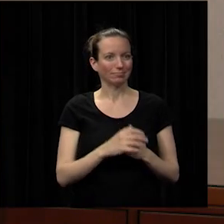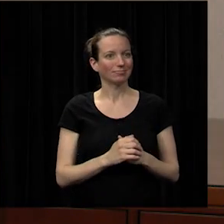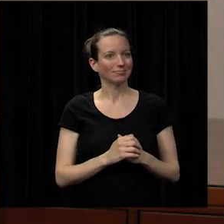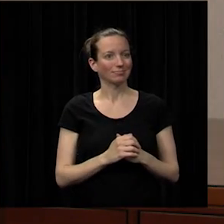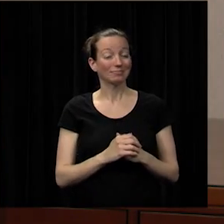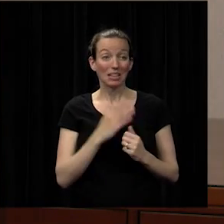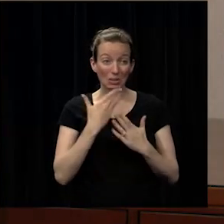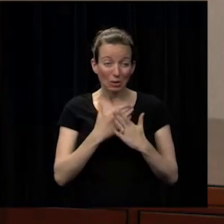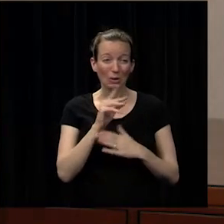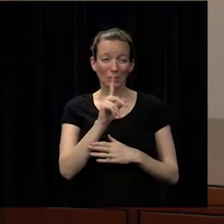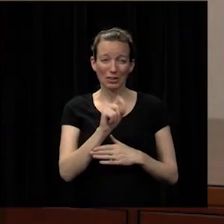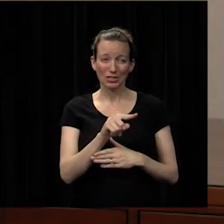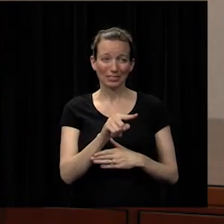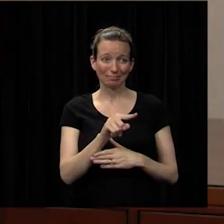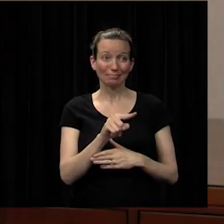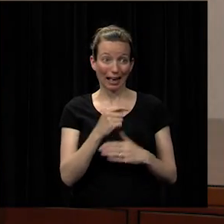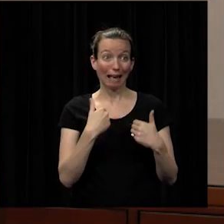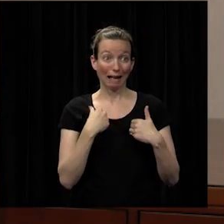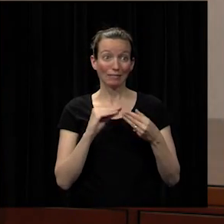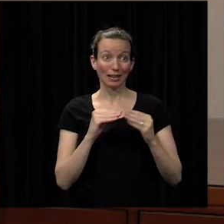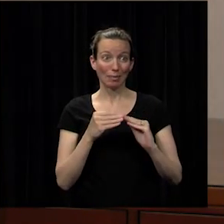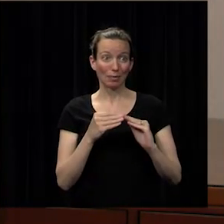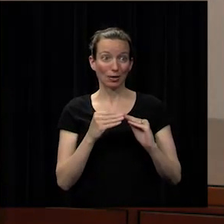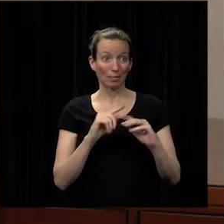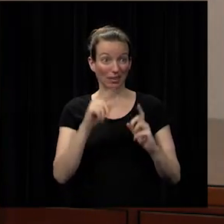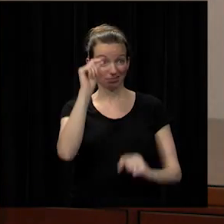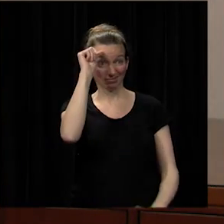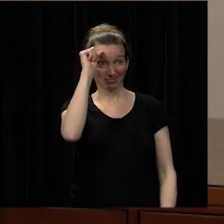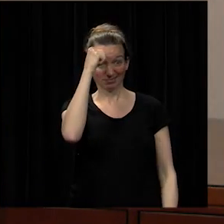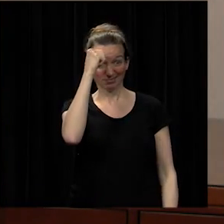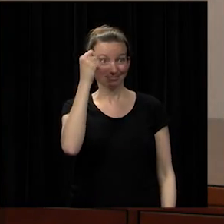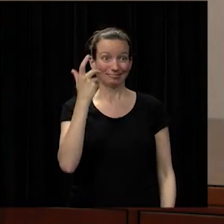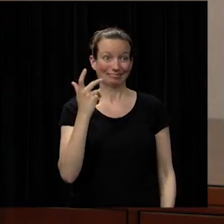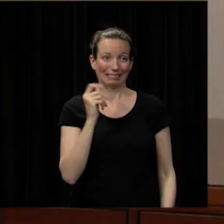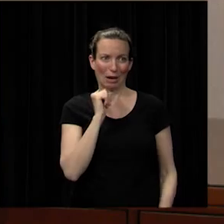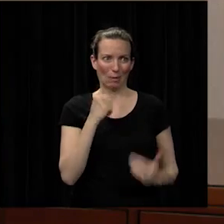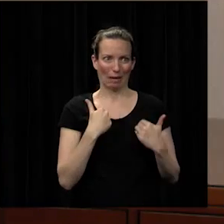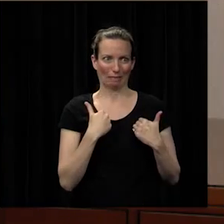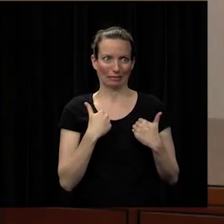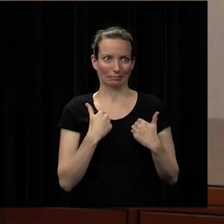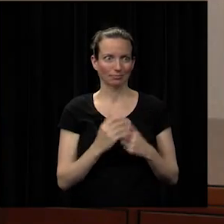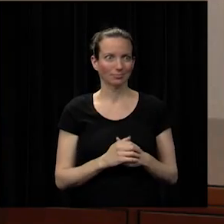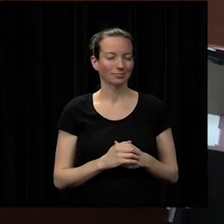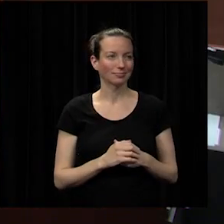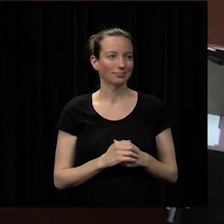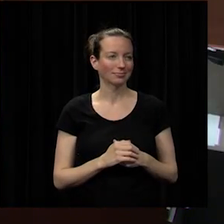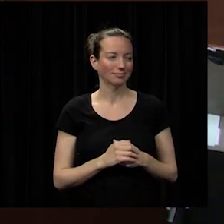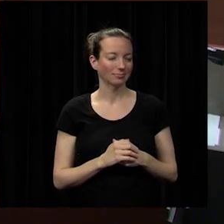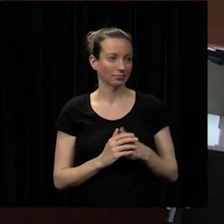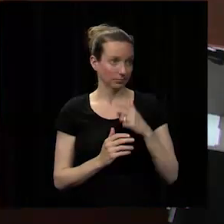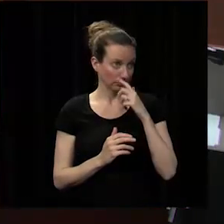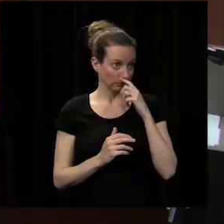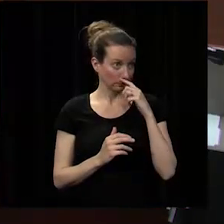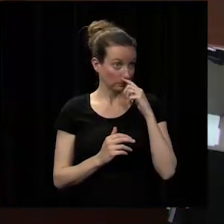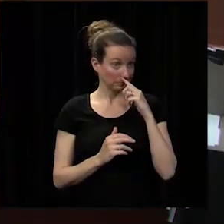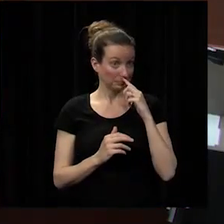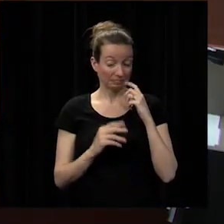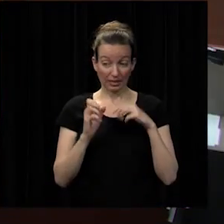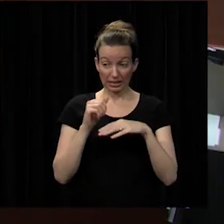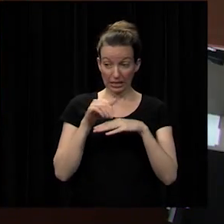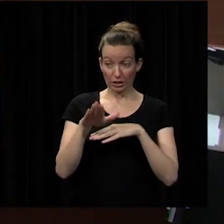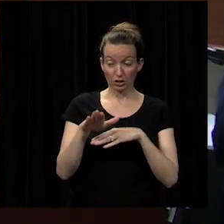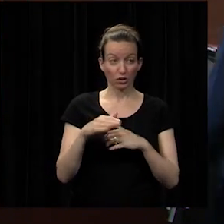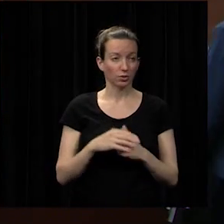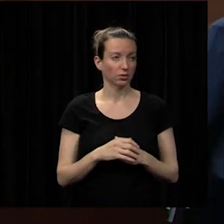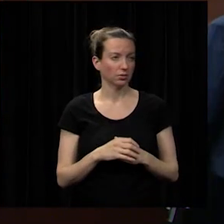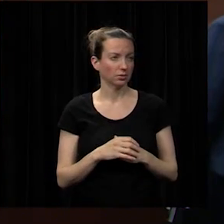very good question though and i have that okay i didn't bring that notebook down i could send that to you you know